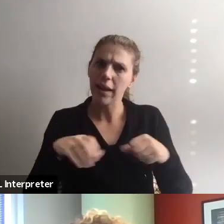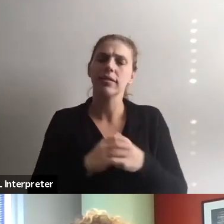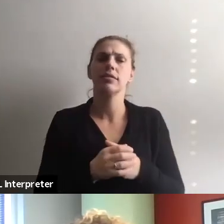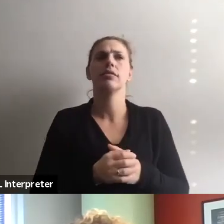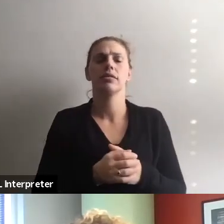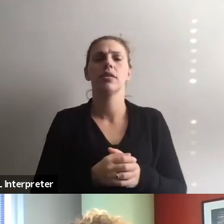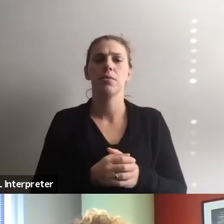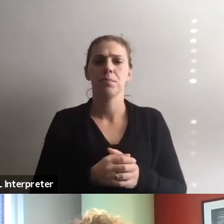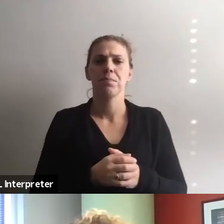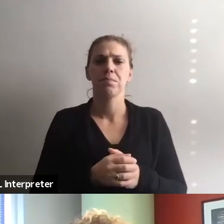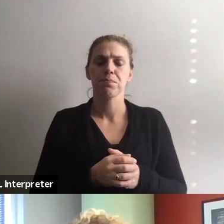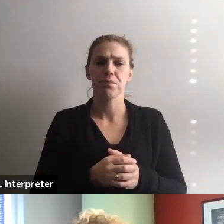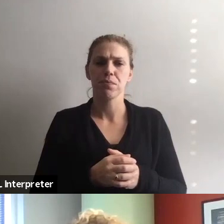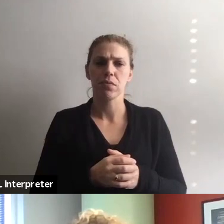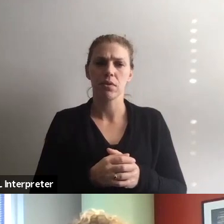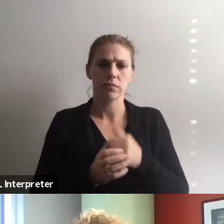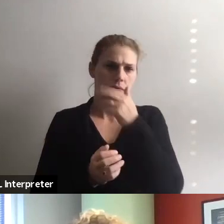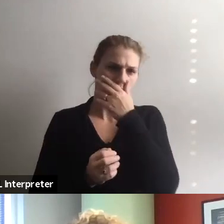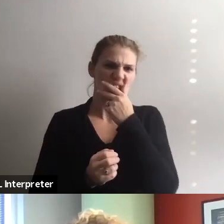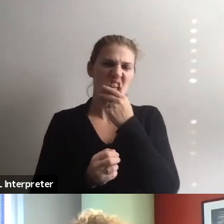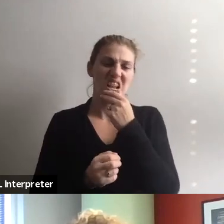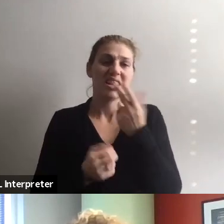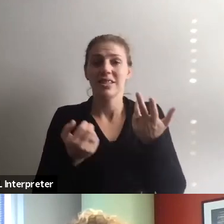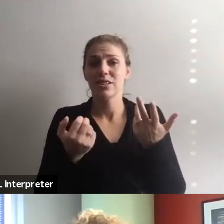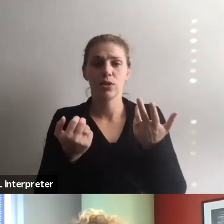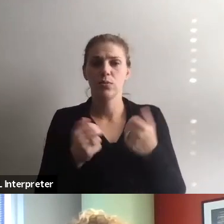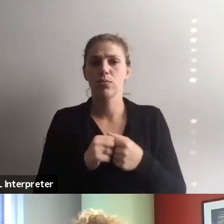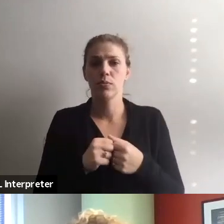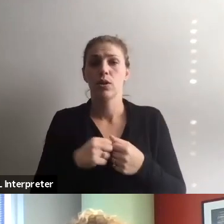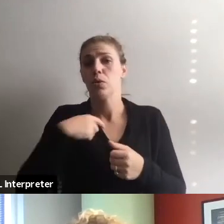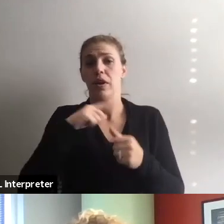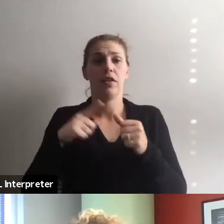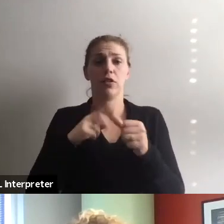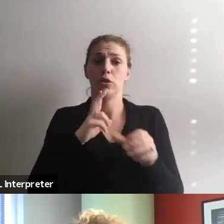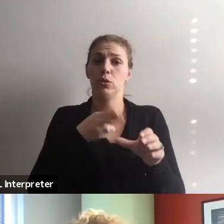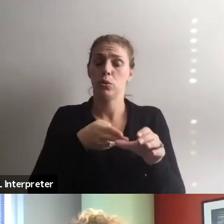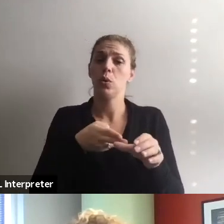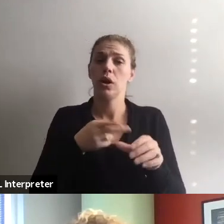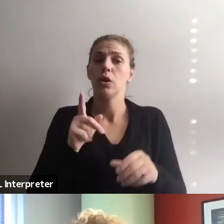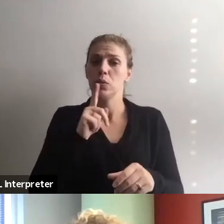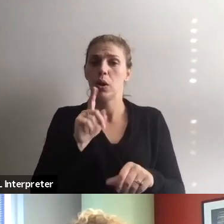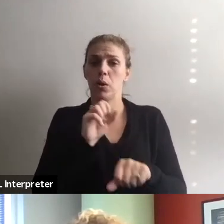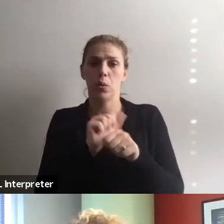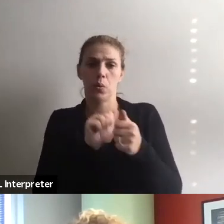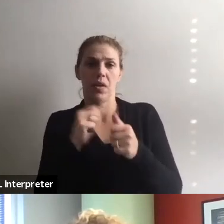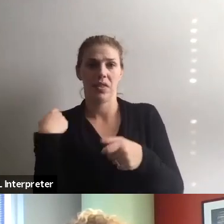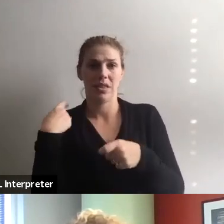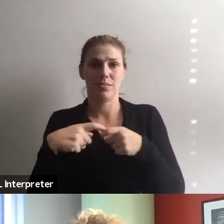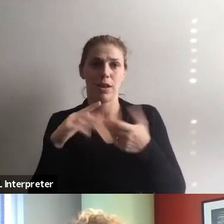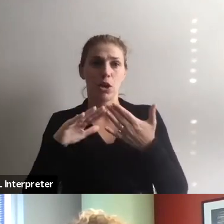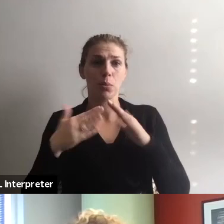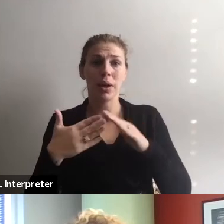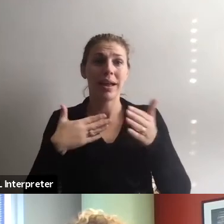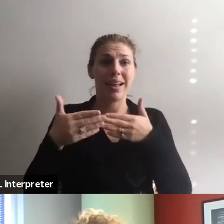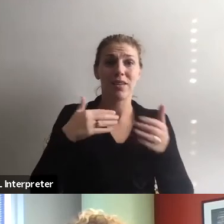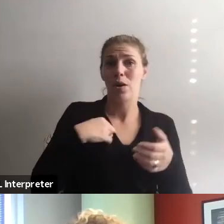And I will say that when I first started was, you know, really working with the Hispanic community, even though I